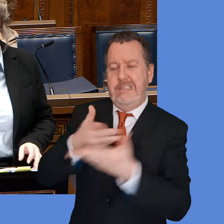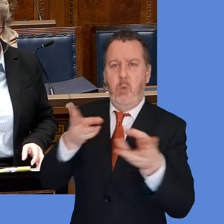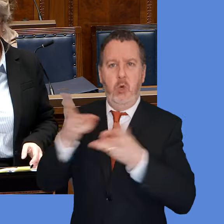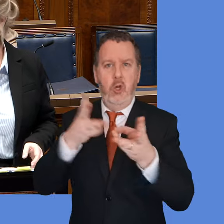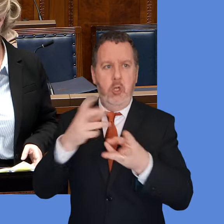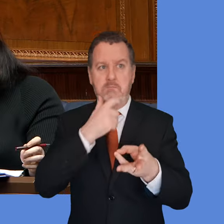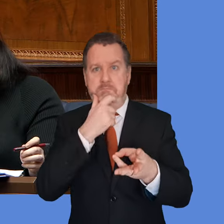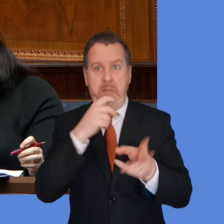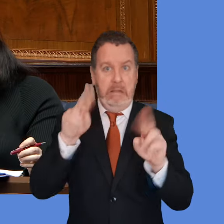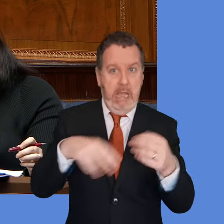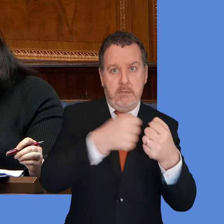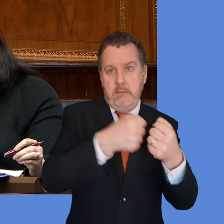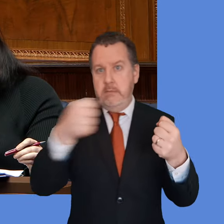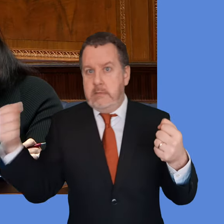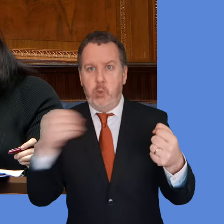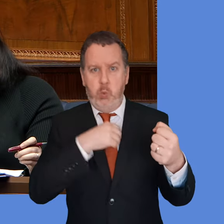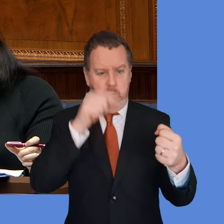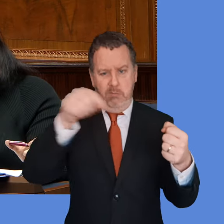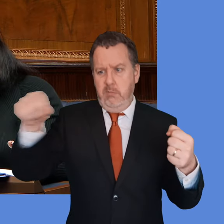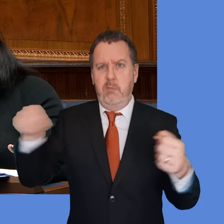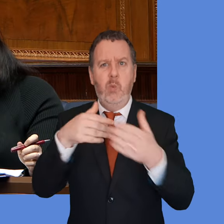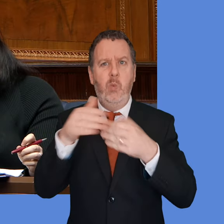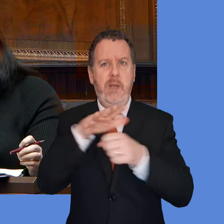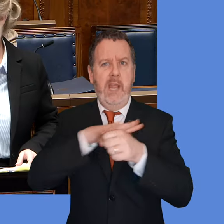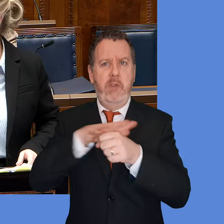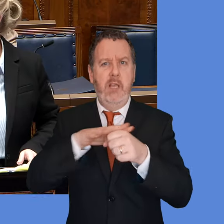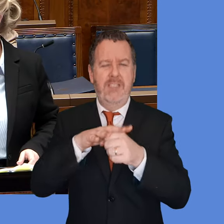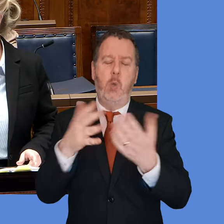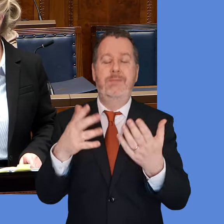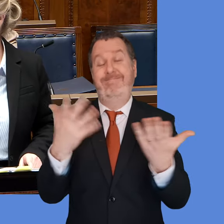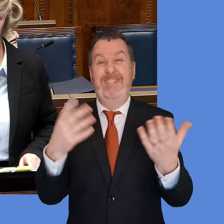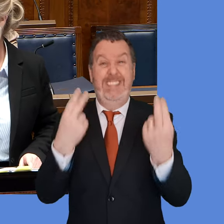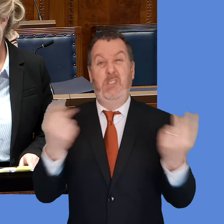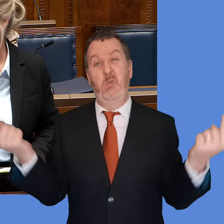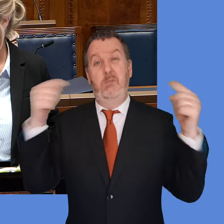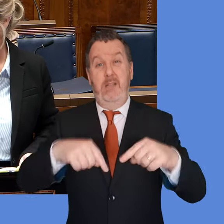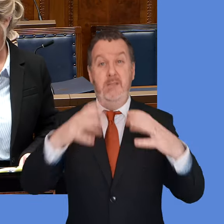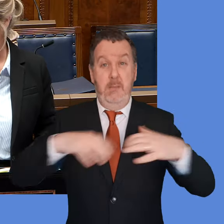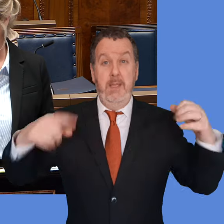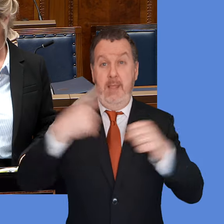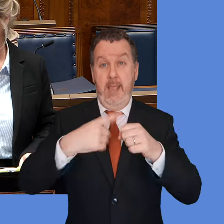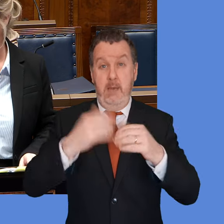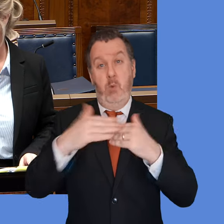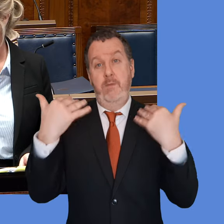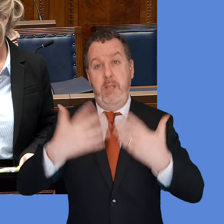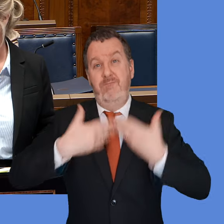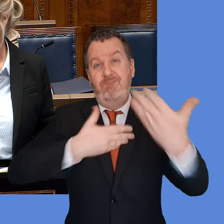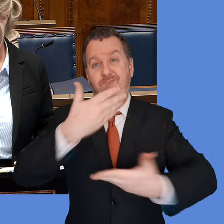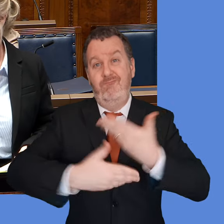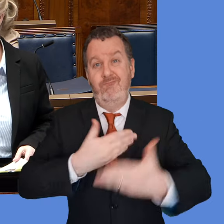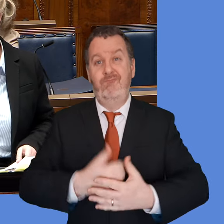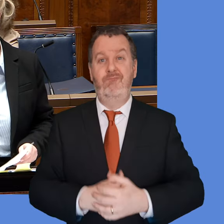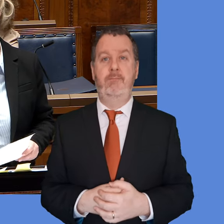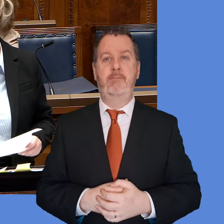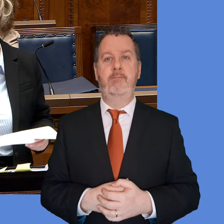further work to inform the potential scope of the legislation, and no doubt, again, like many of the things we have talked about here today, there is going to have to come back for more detailed